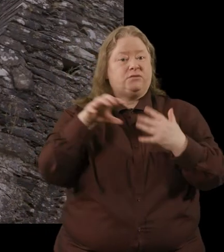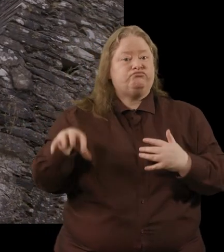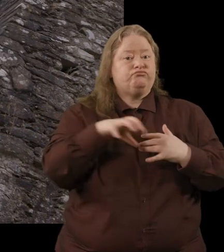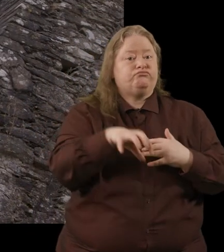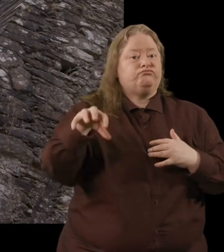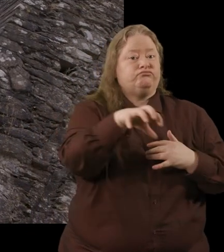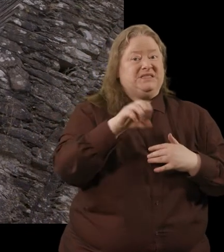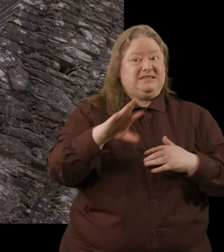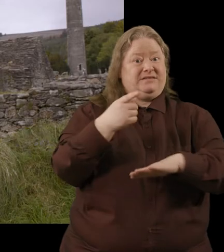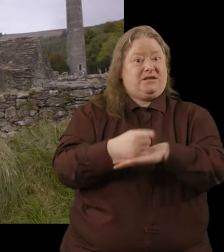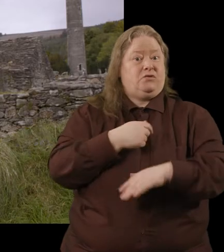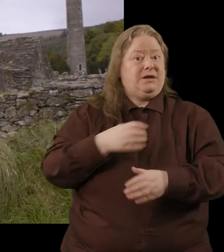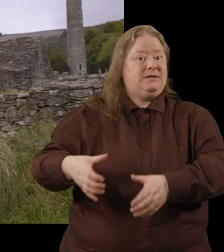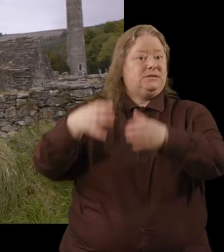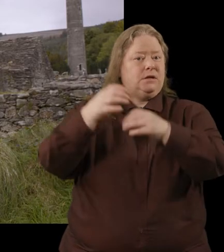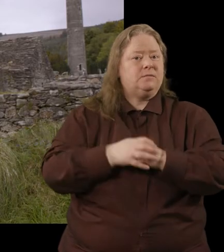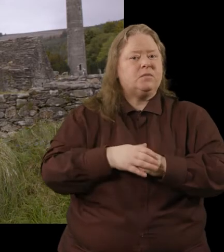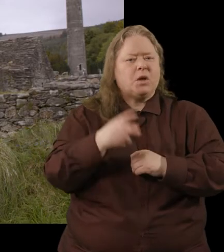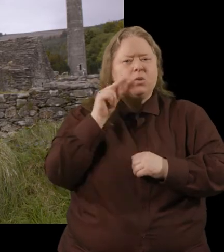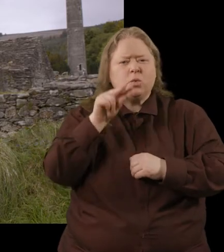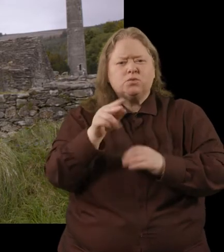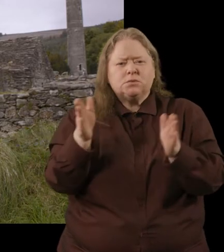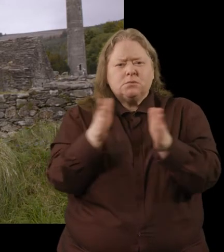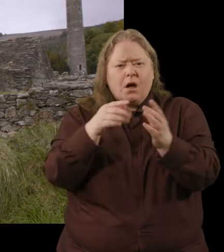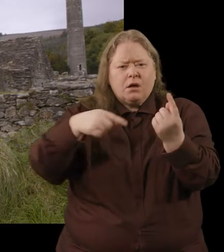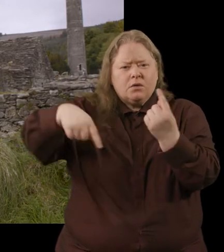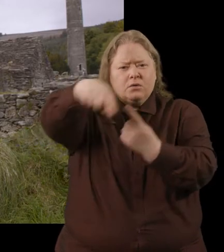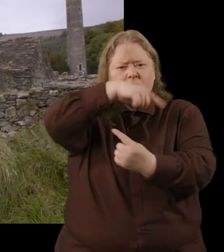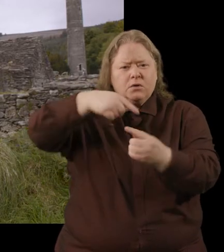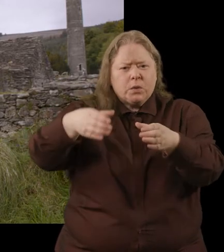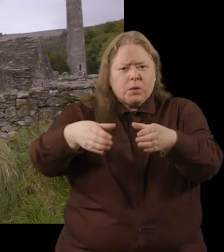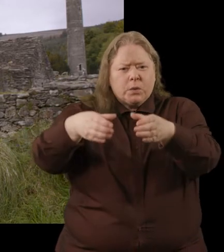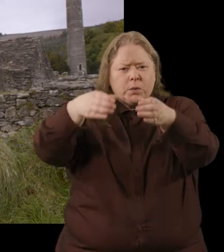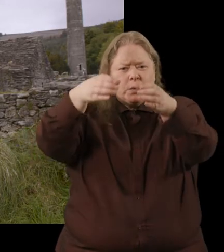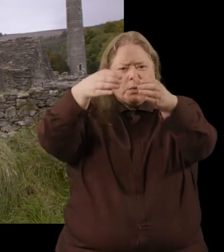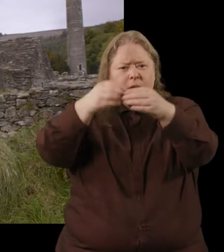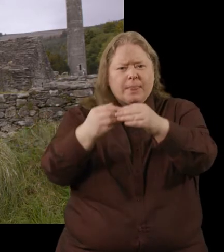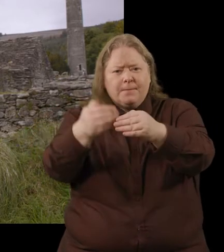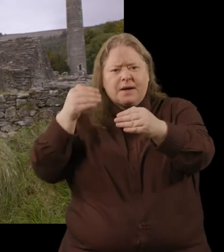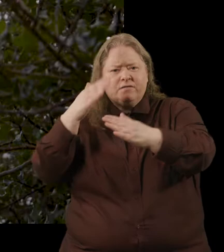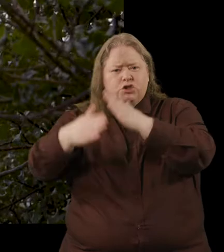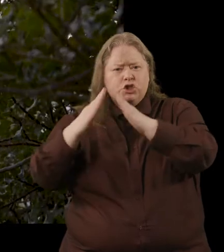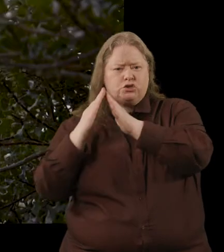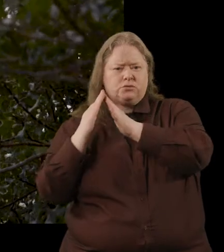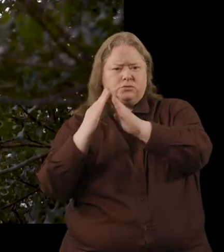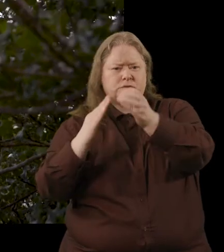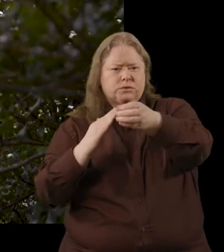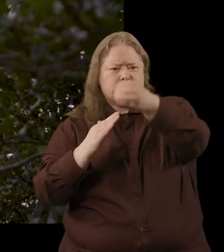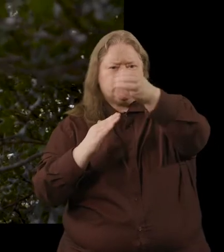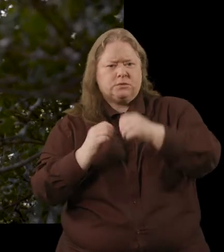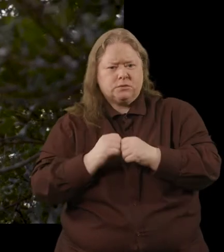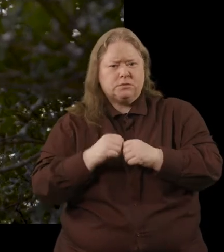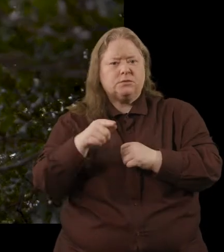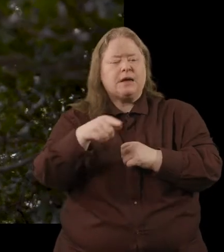surviving in Glendalough you might notice the small circular tower at the back of this church this was